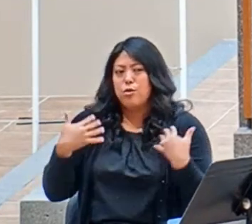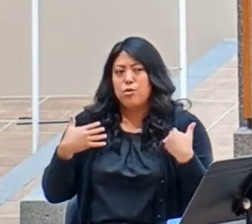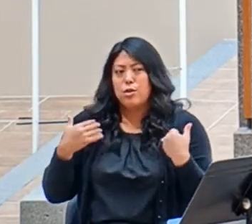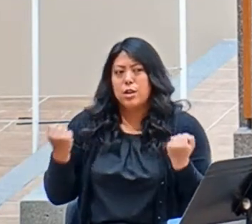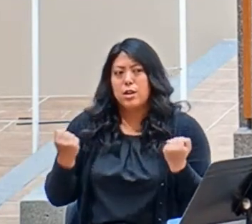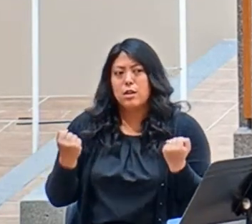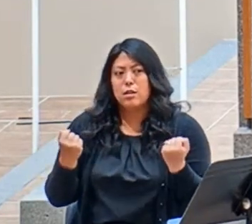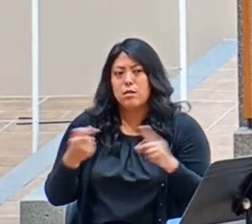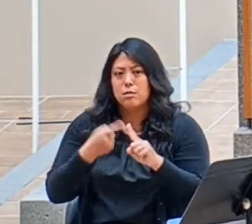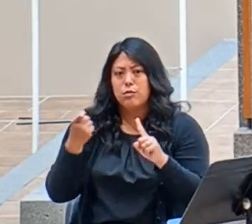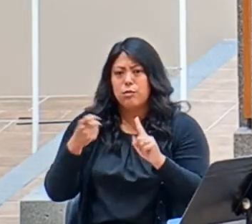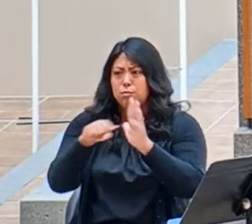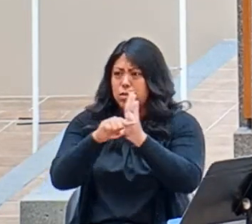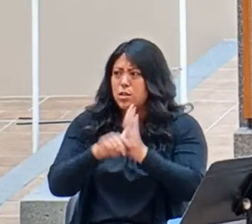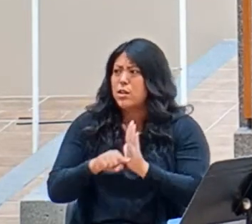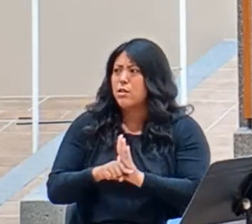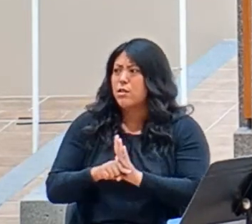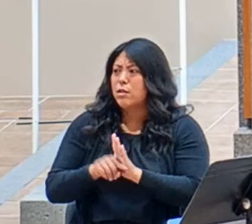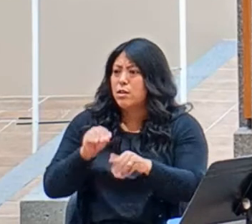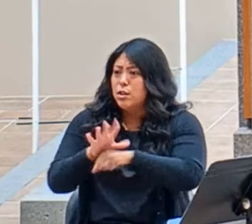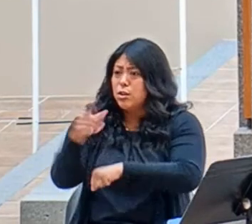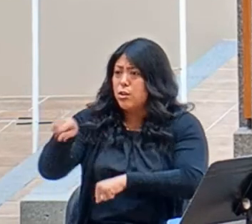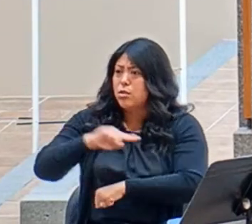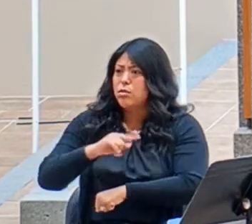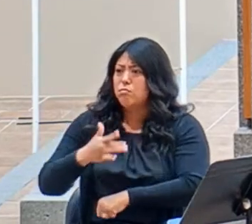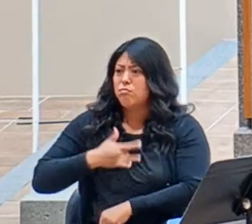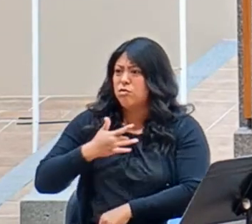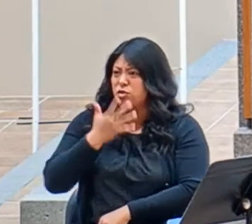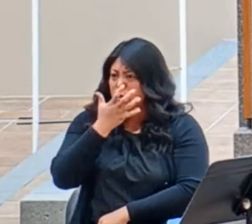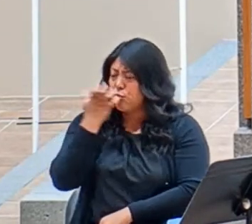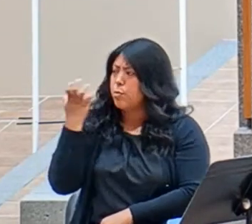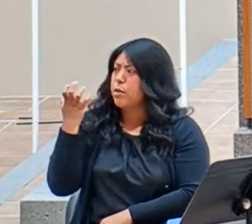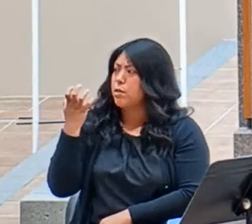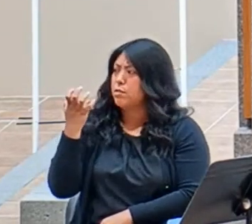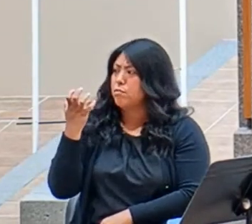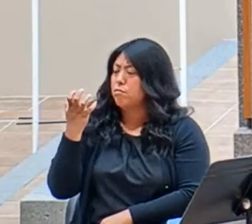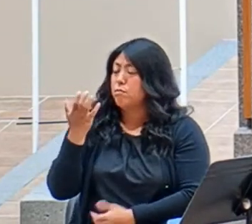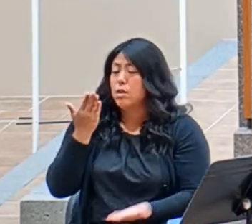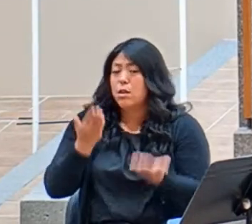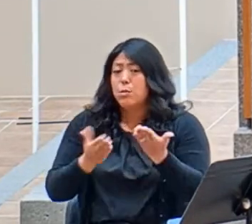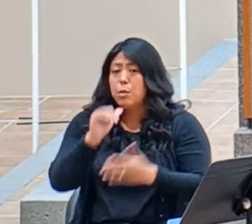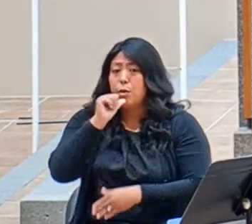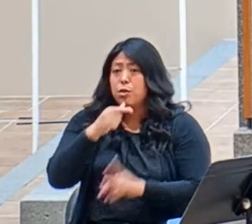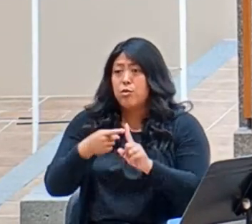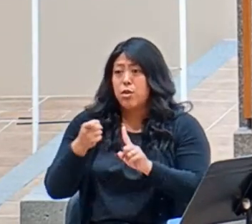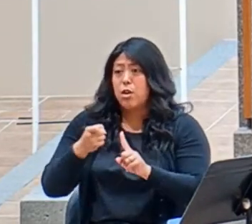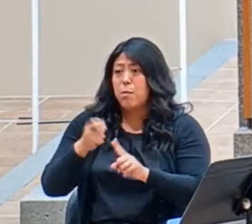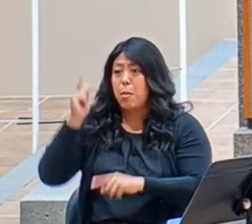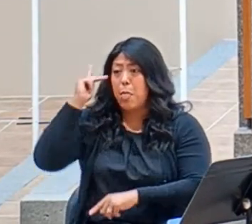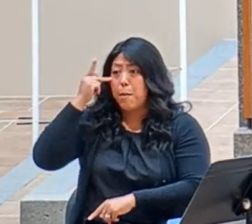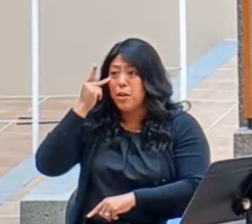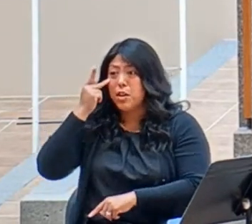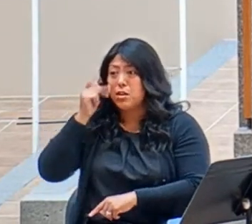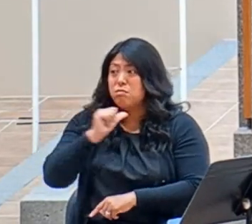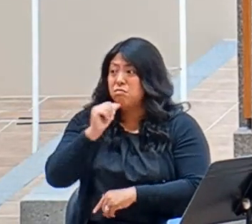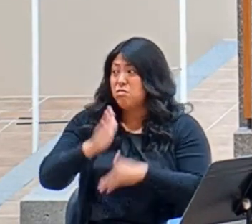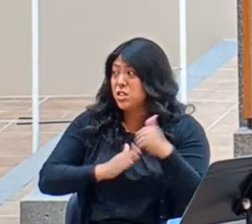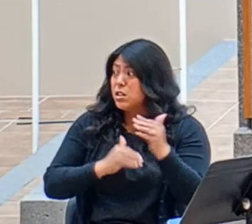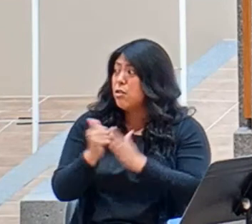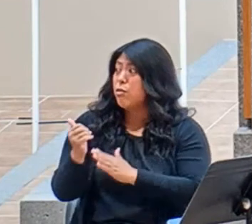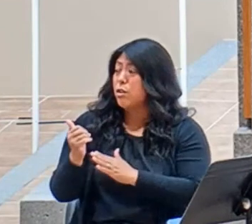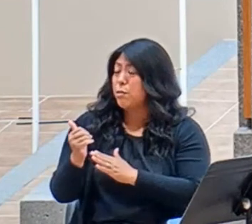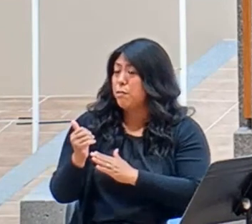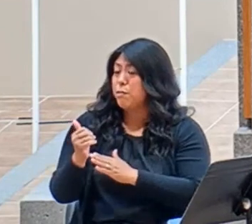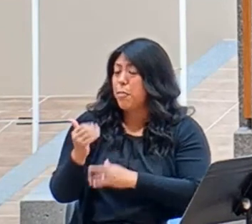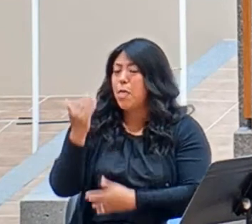discomfort that makes you grumpy? Perhaps you suffer from political discomfort. You know, Father Brian this